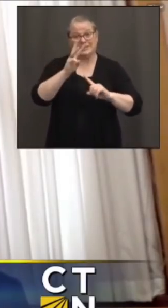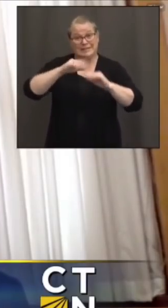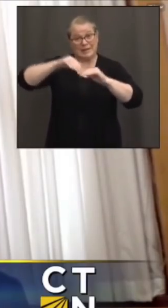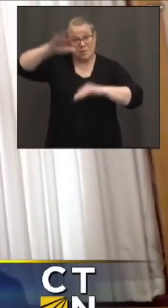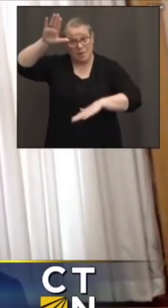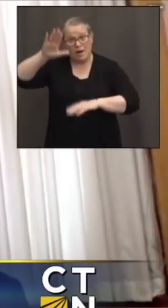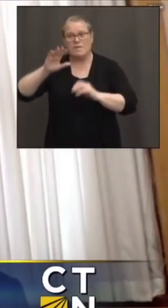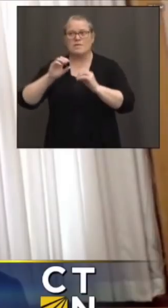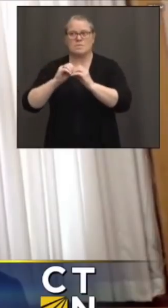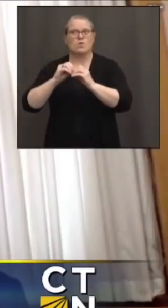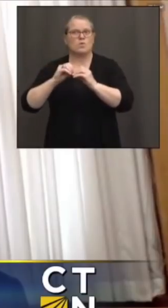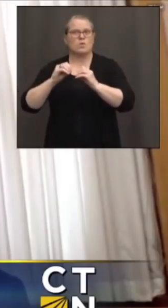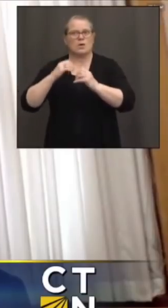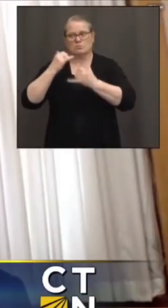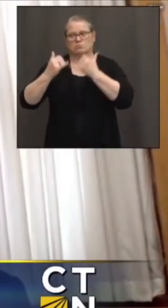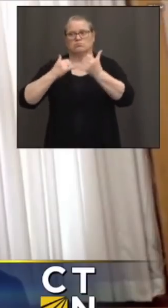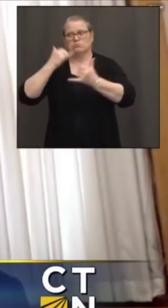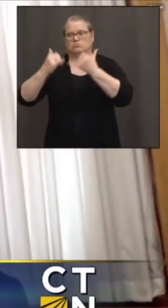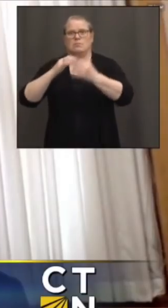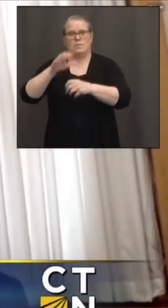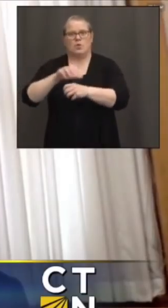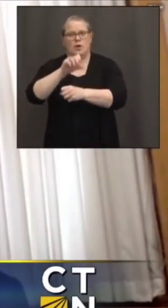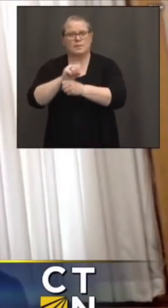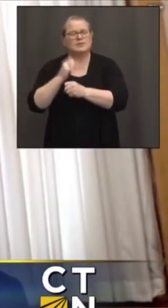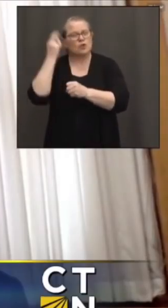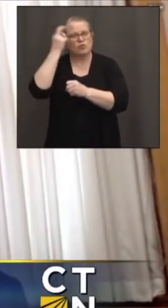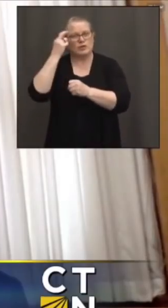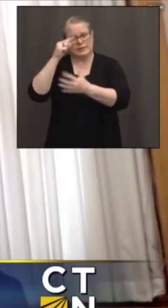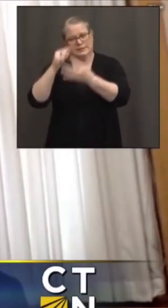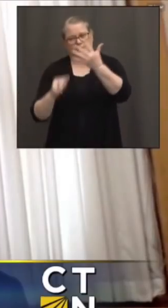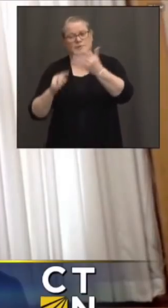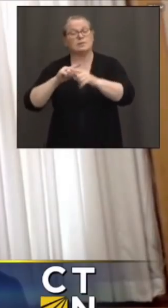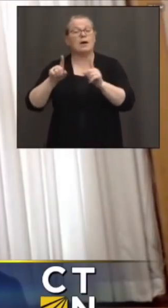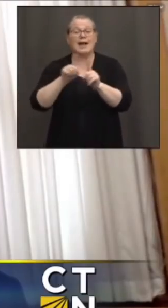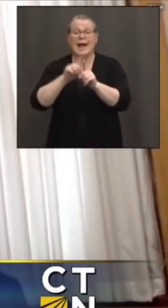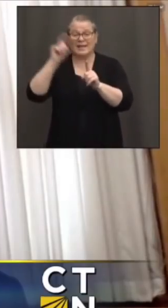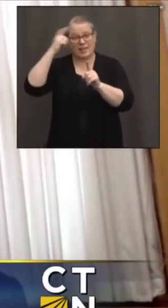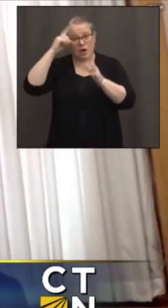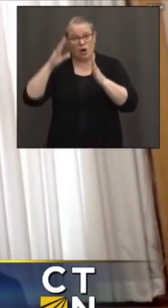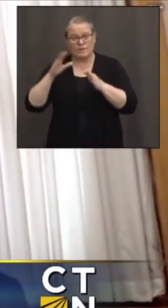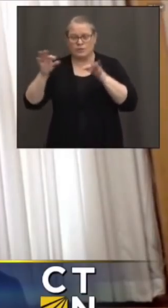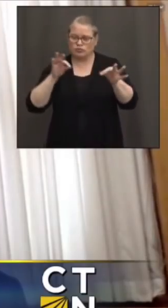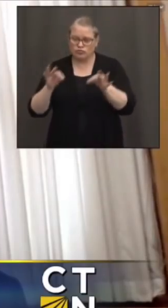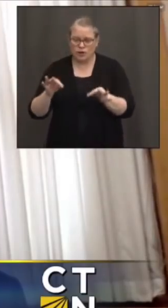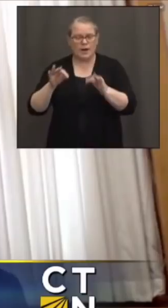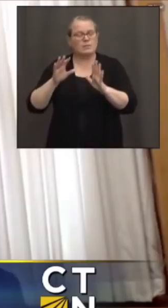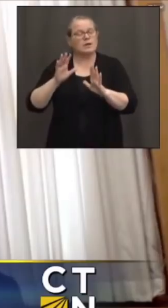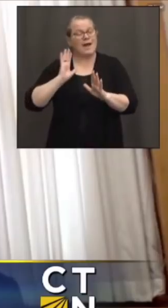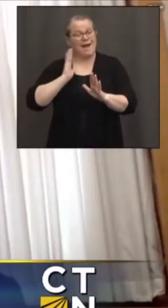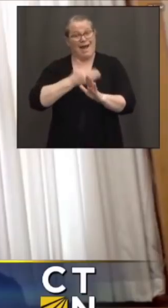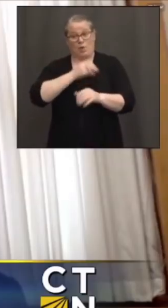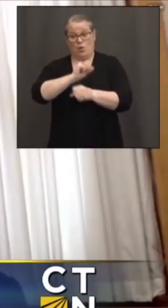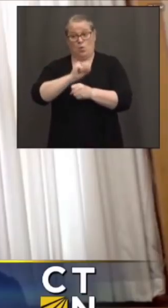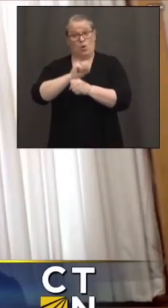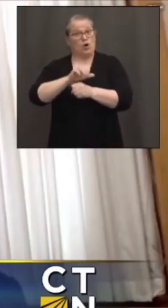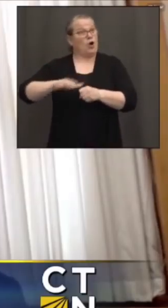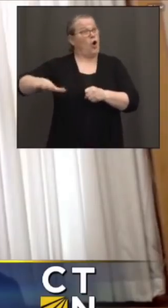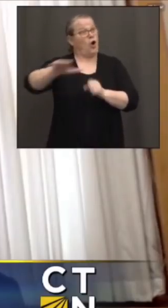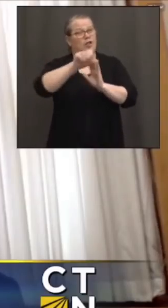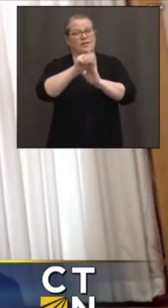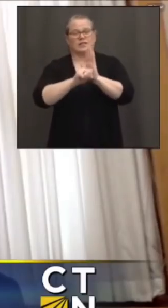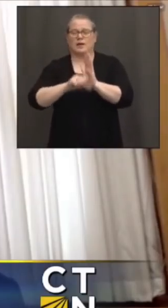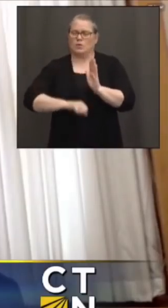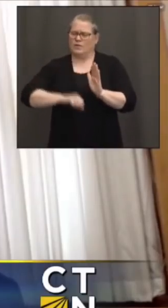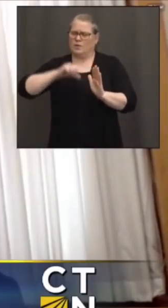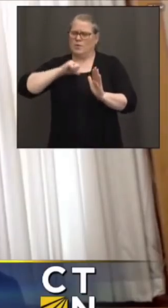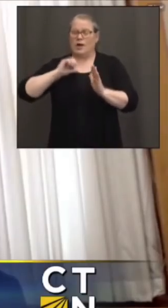So there were a couple of factors there. But as the governor described during the presentation, you know, we're really proud of a lot of the work that's going on around the state and in our cities